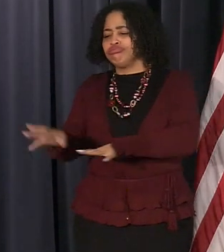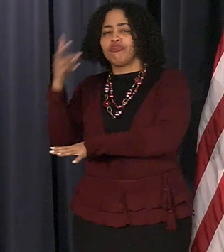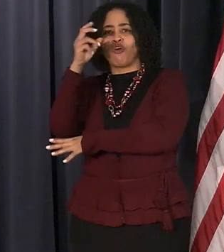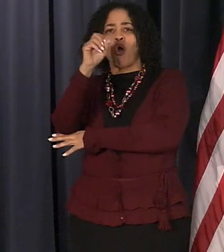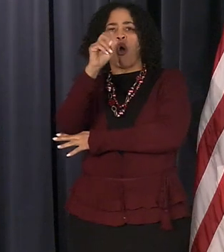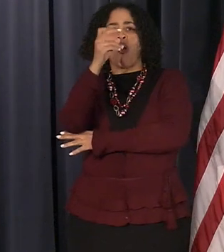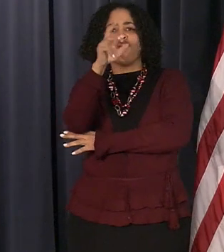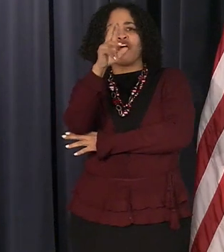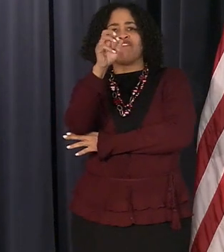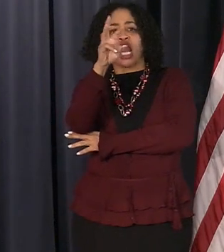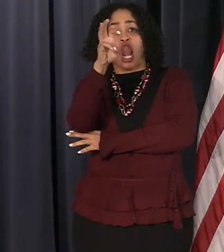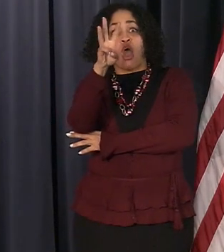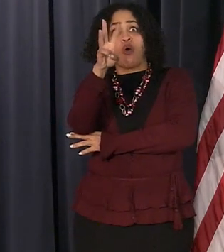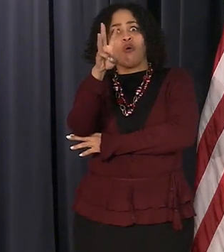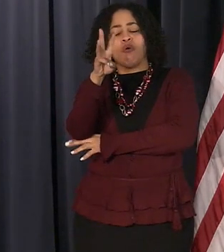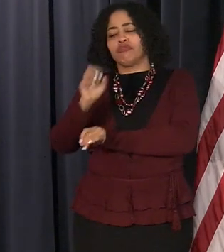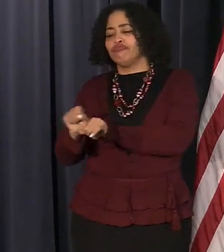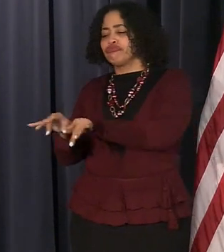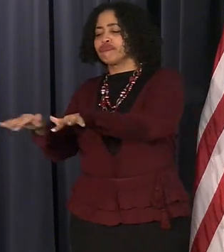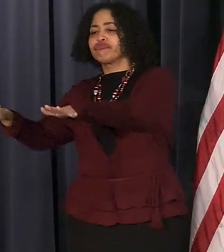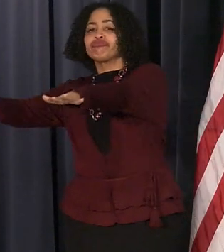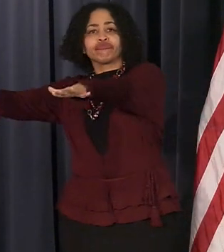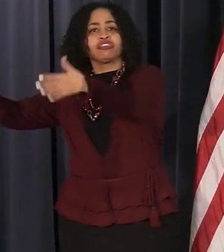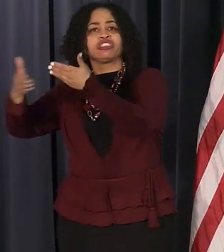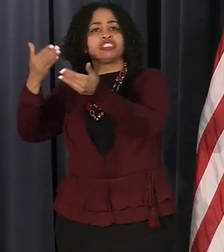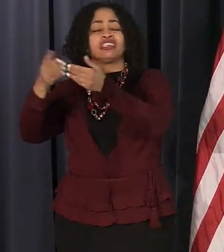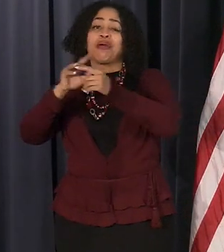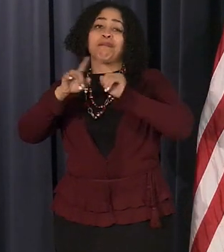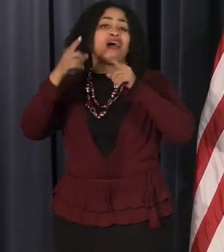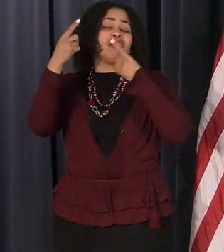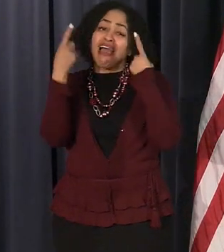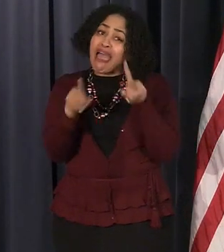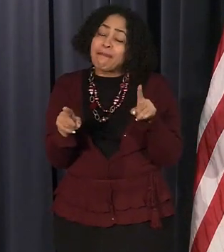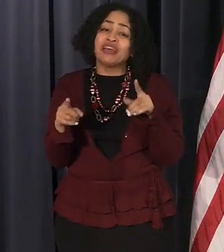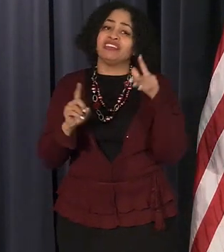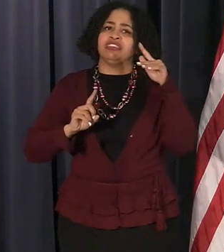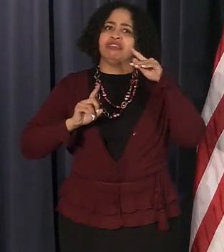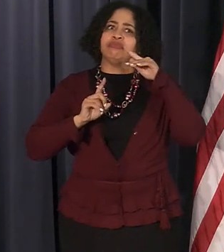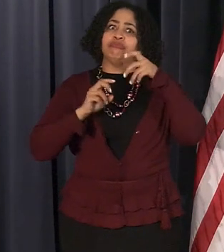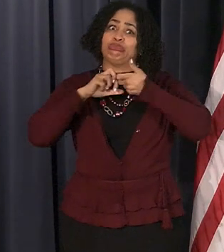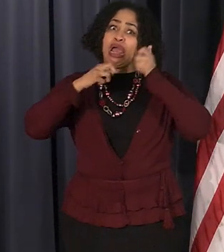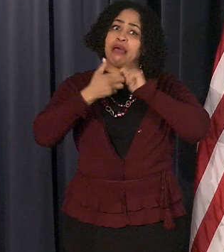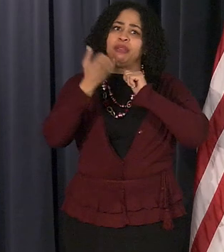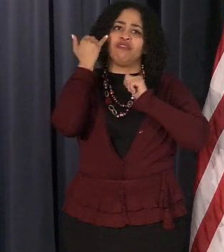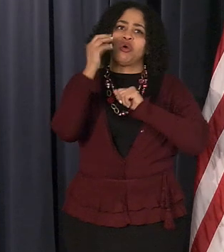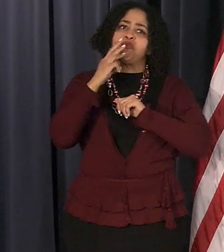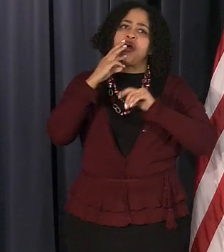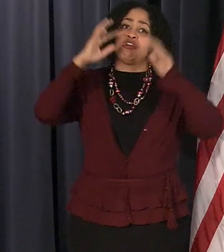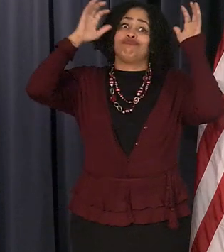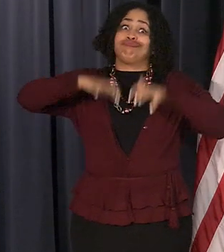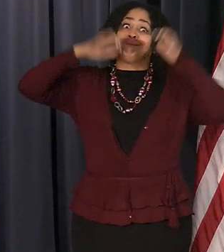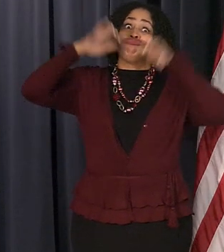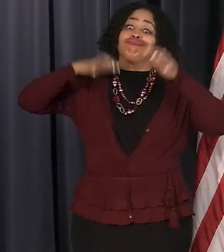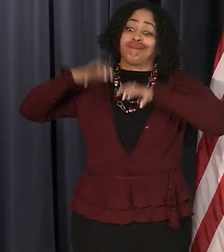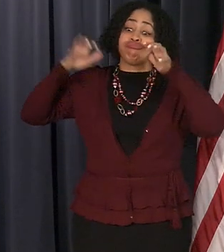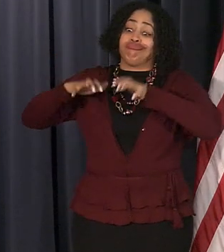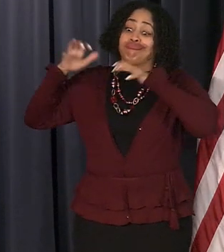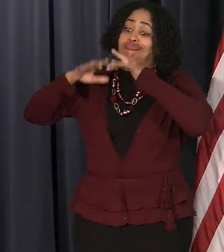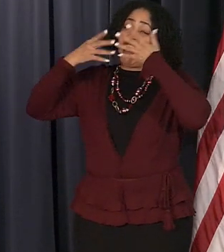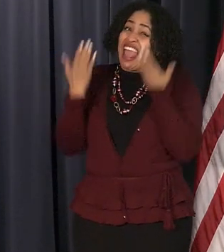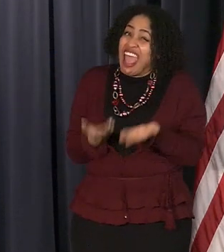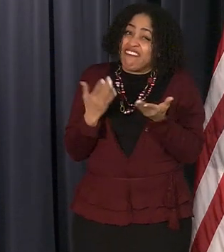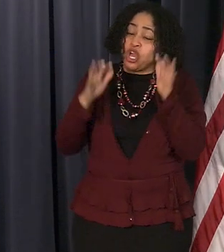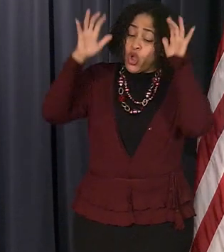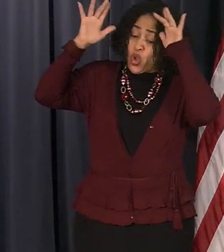uh and that's an issue on the days it crosses four inches it fills these pipes up and backs right up into the